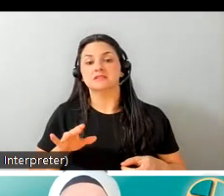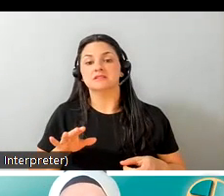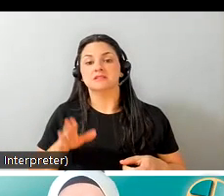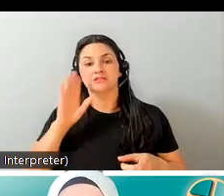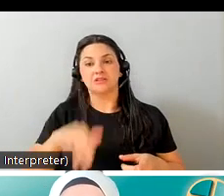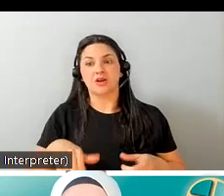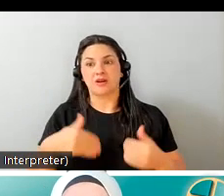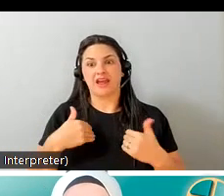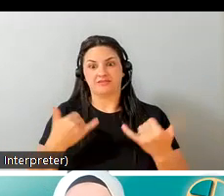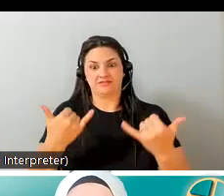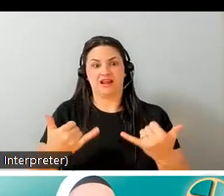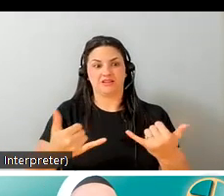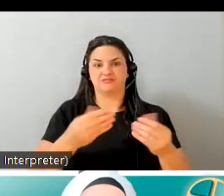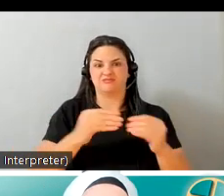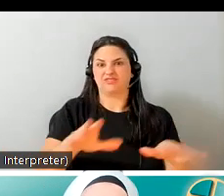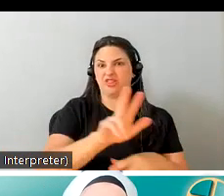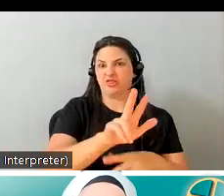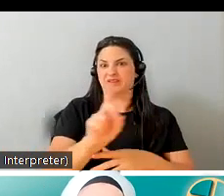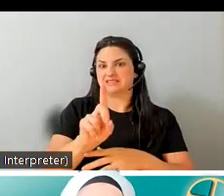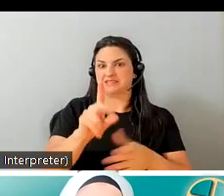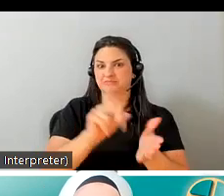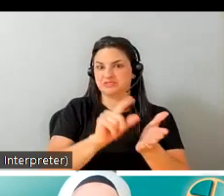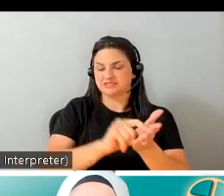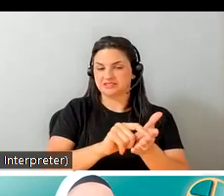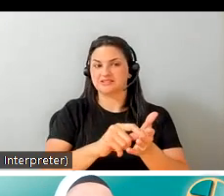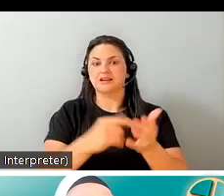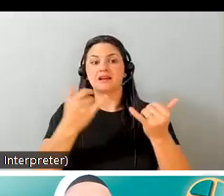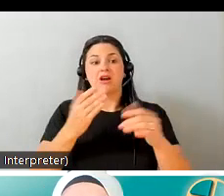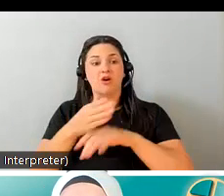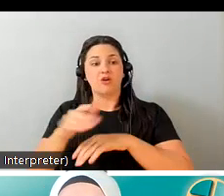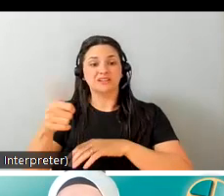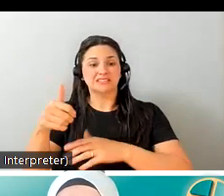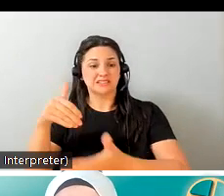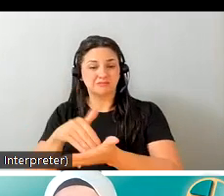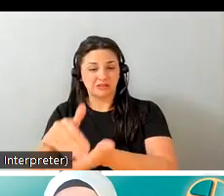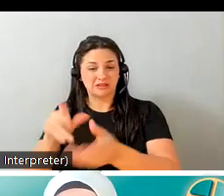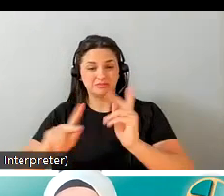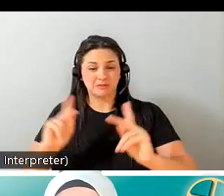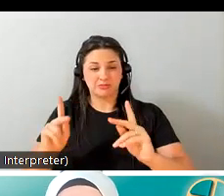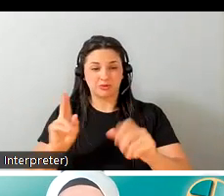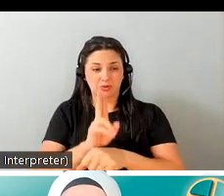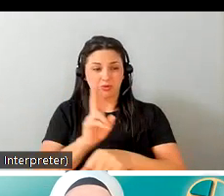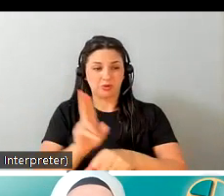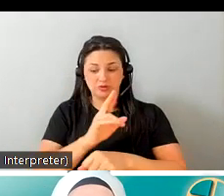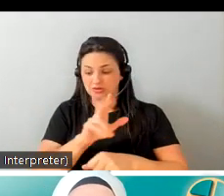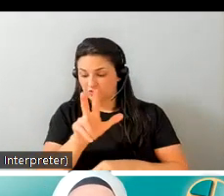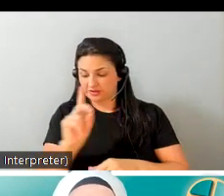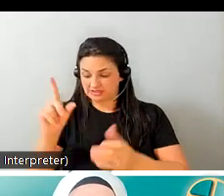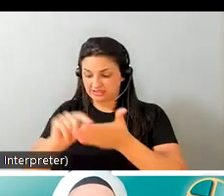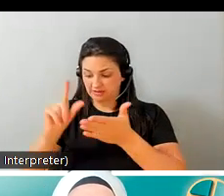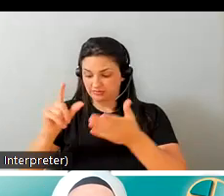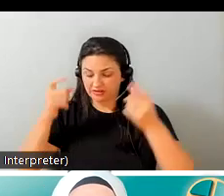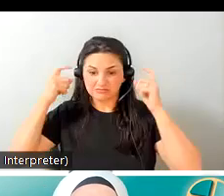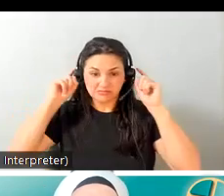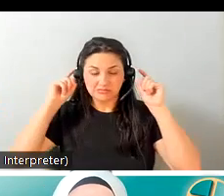of 3d printing additive manufacturing over 10 million people are now wearing 3d printing printed hearing aids with 97